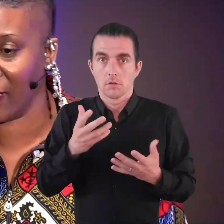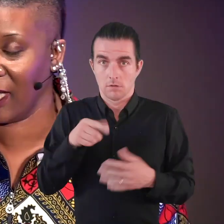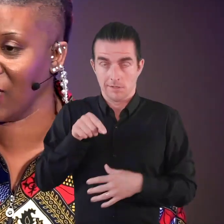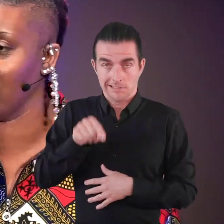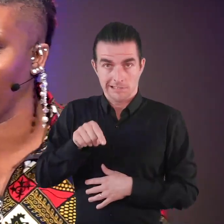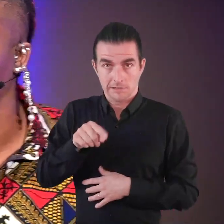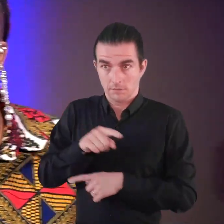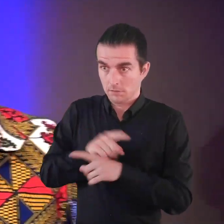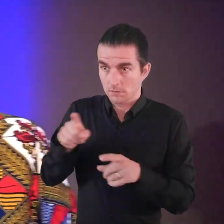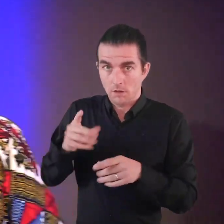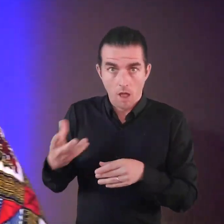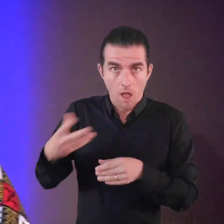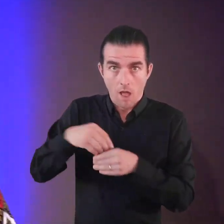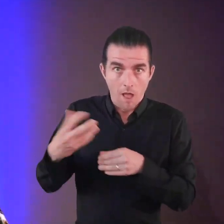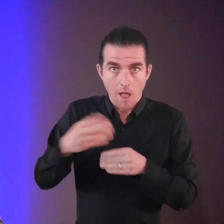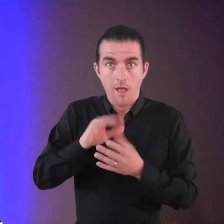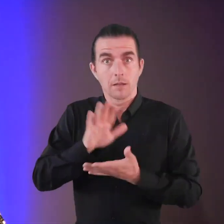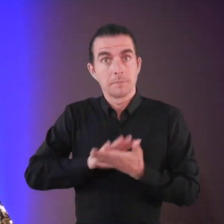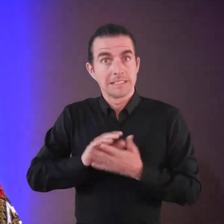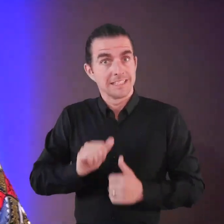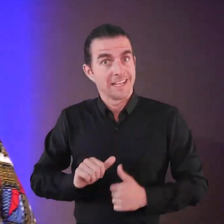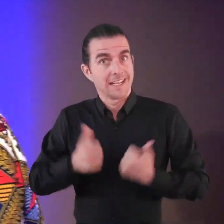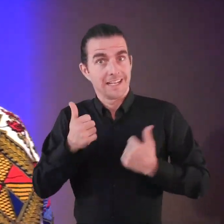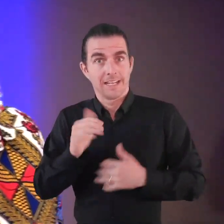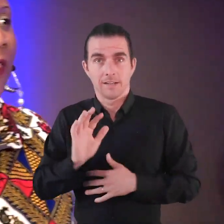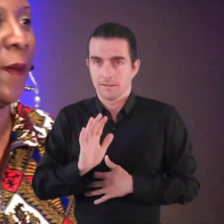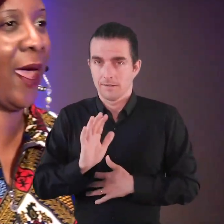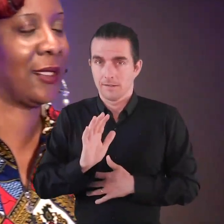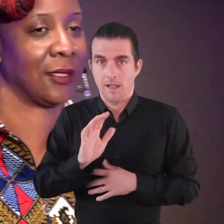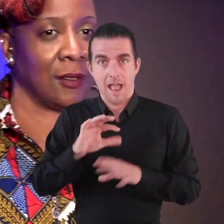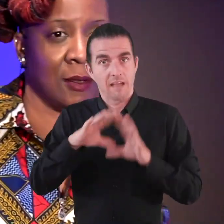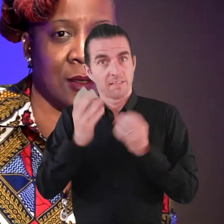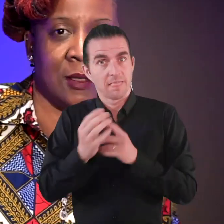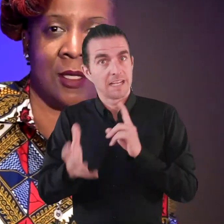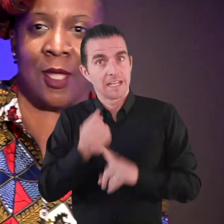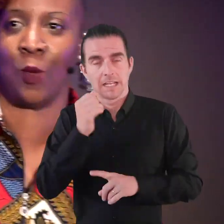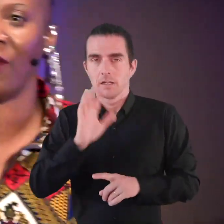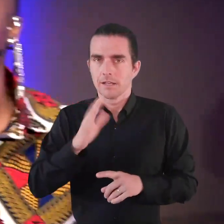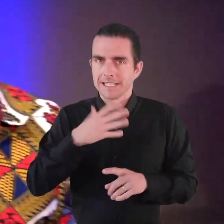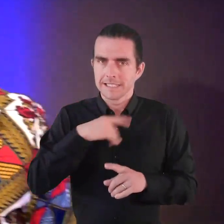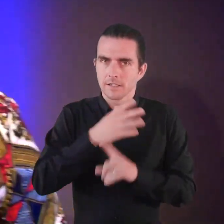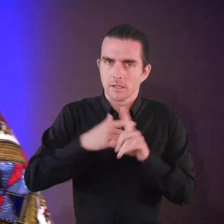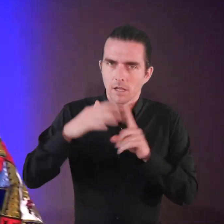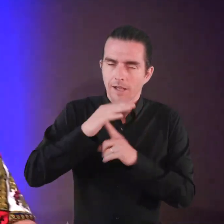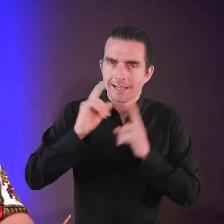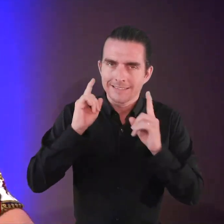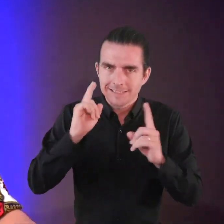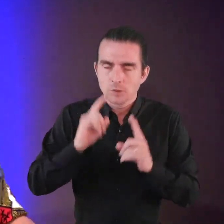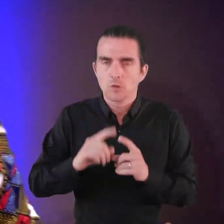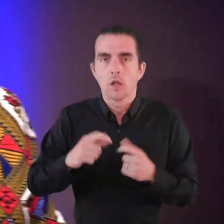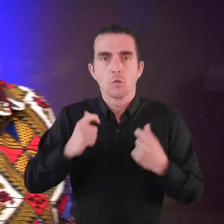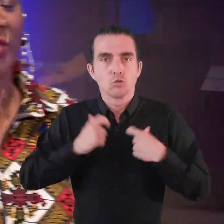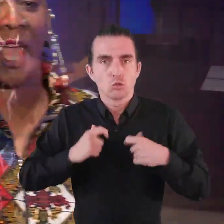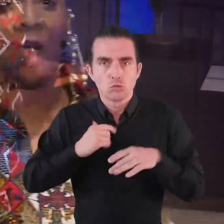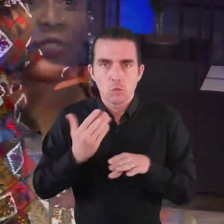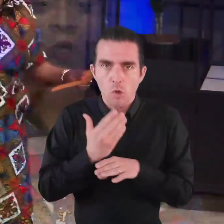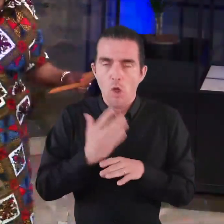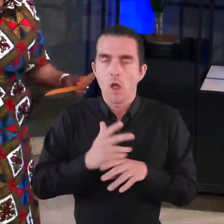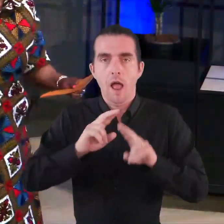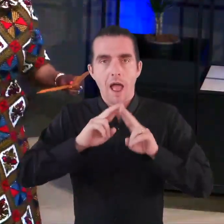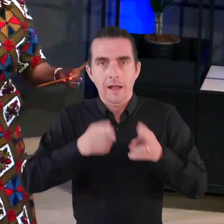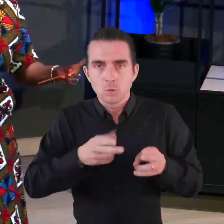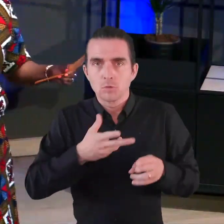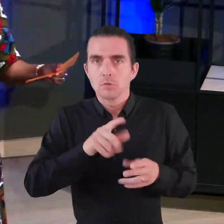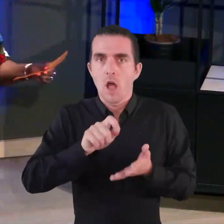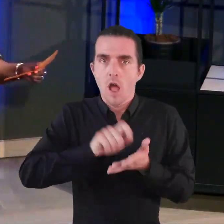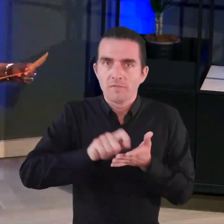directly in solving its own problems? Let's not just point at the Met. Where are the headteachers, the social workers, the housing